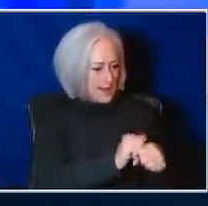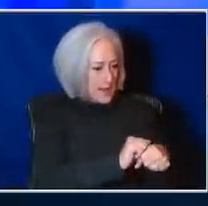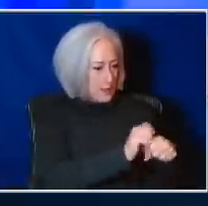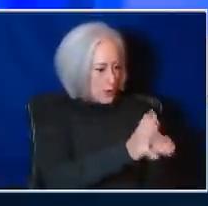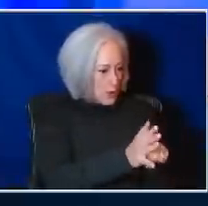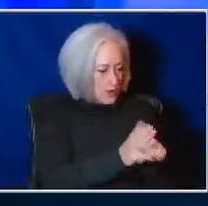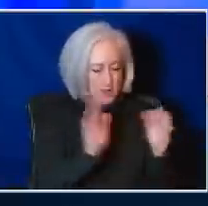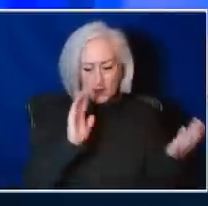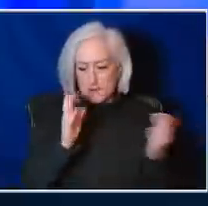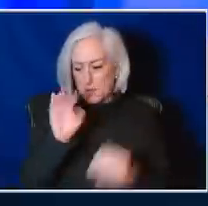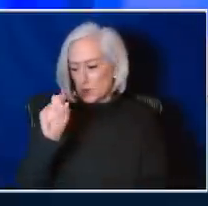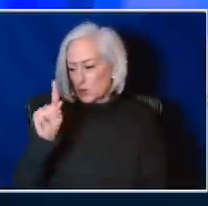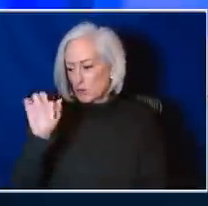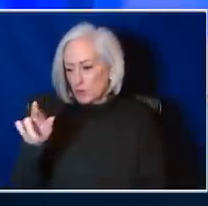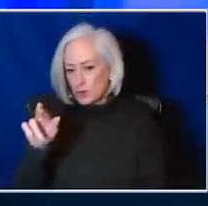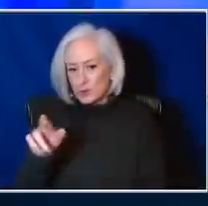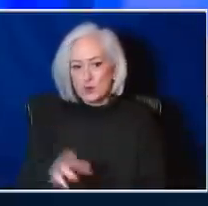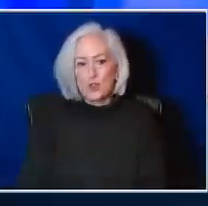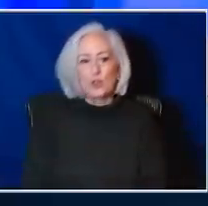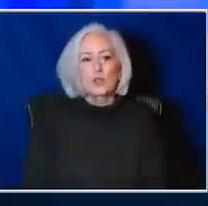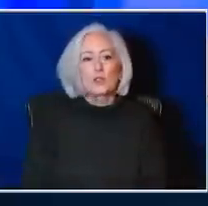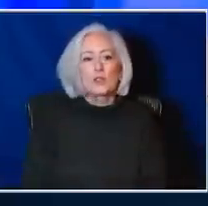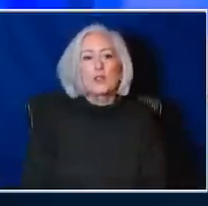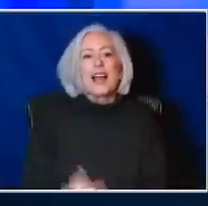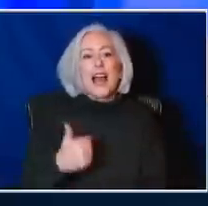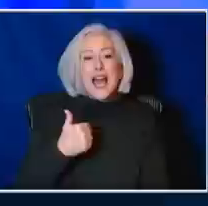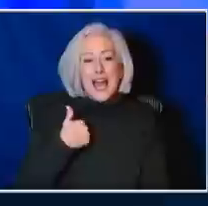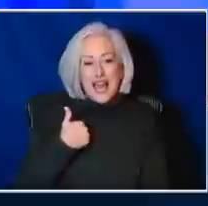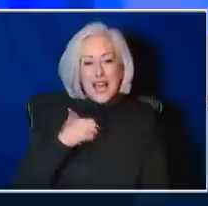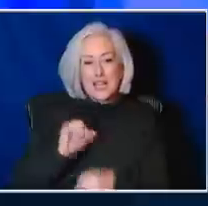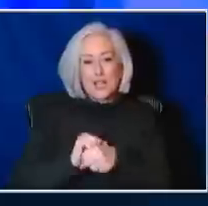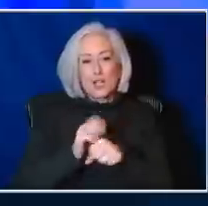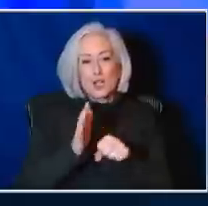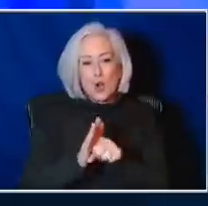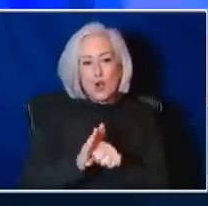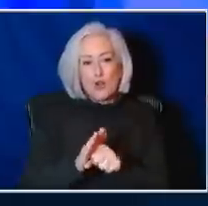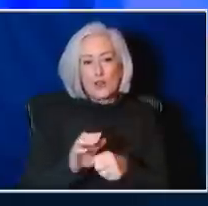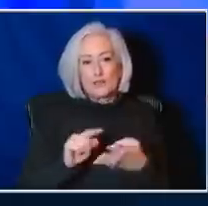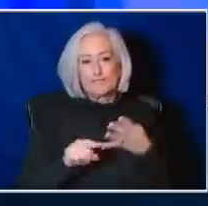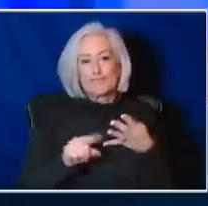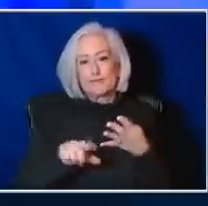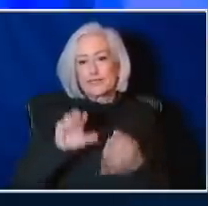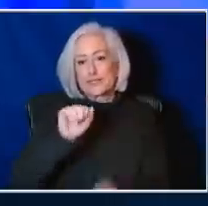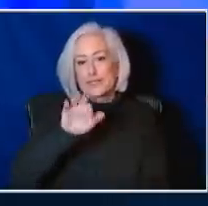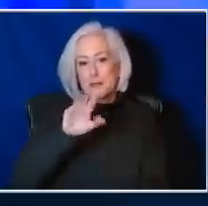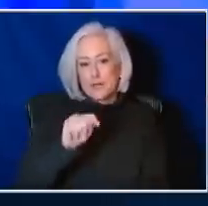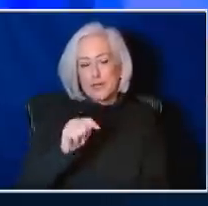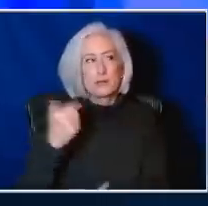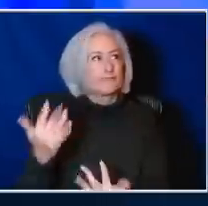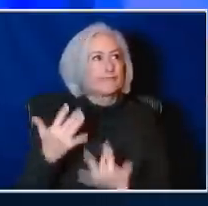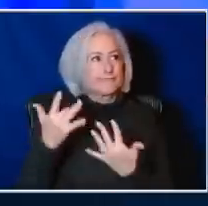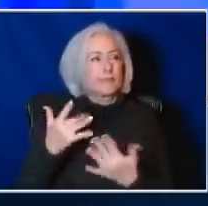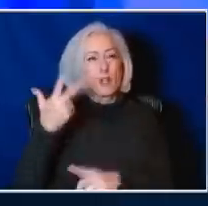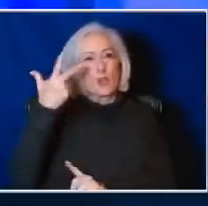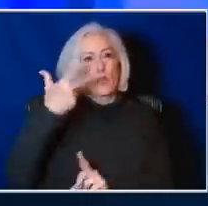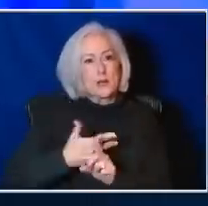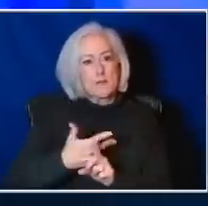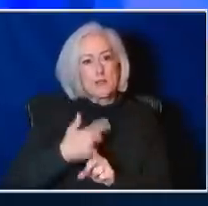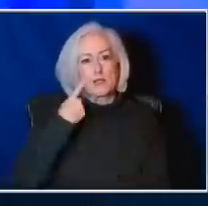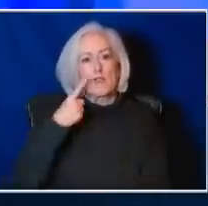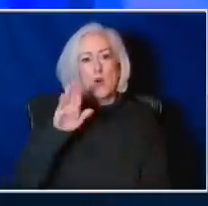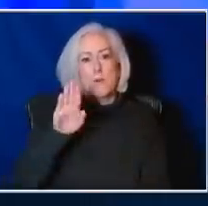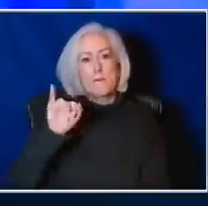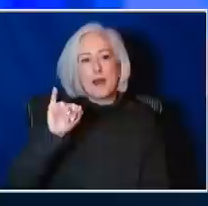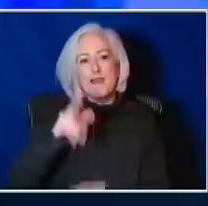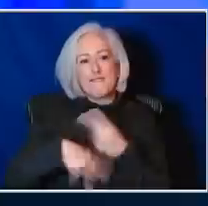booster. Uh, case in point, he writes, I had COVID late September, been waiting about three months to get bivalent. Is that a good plan?